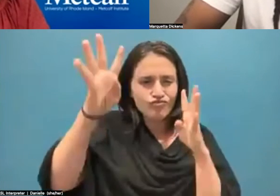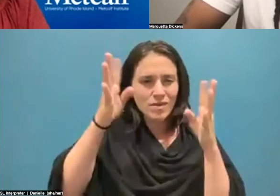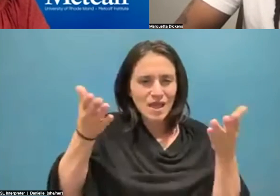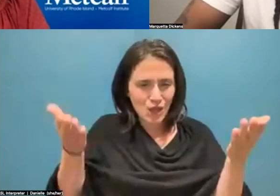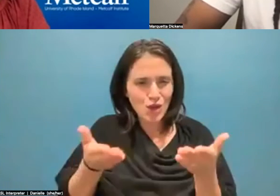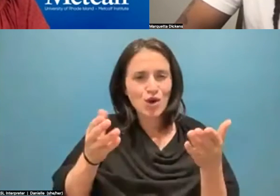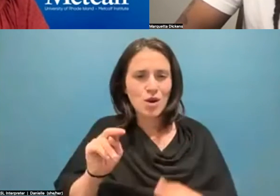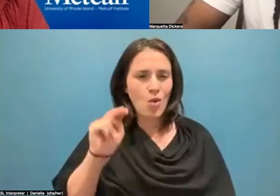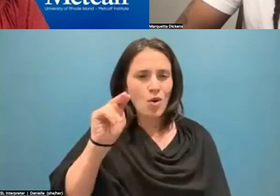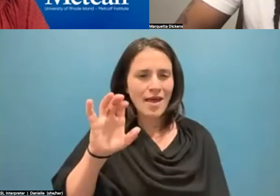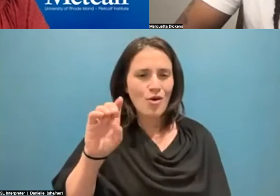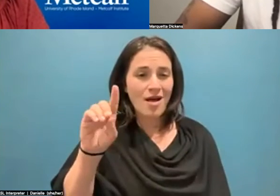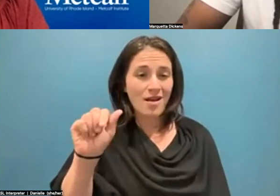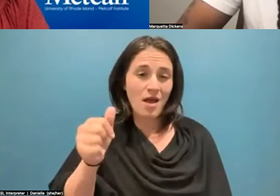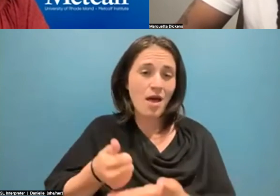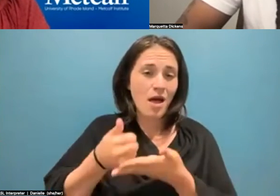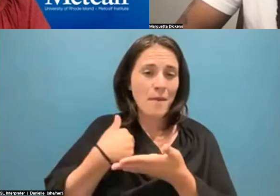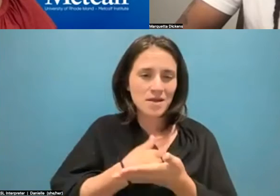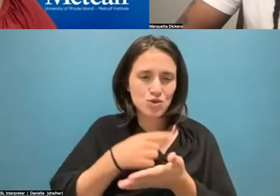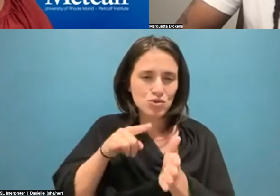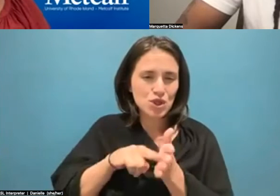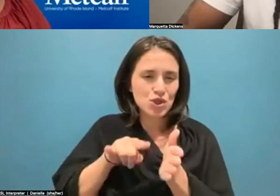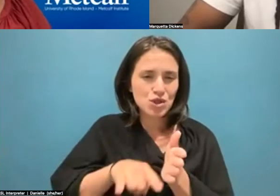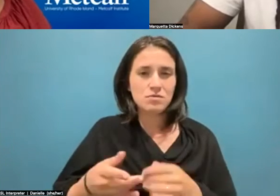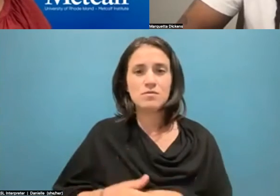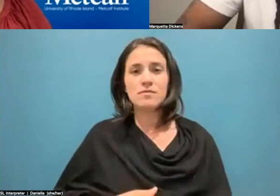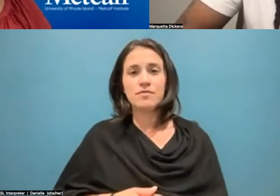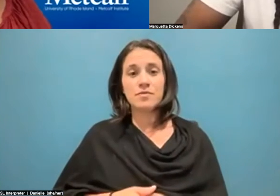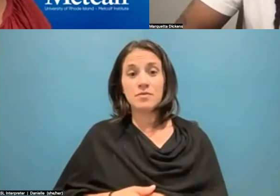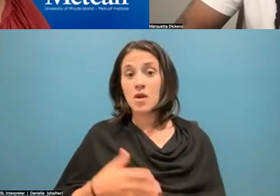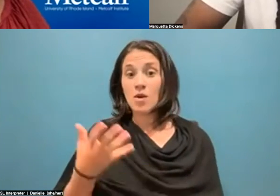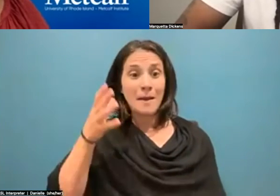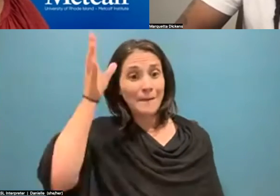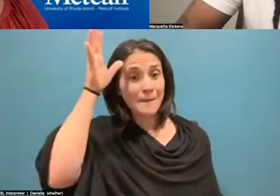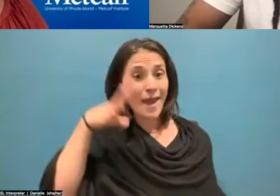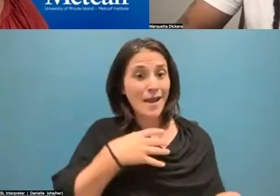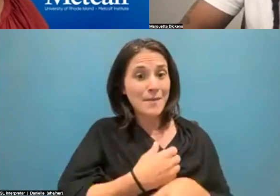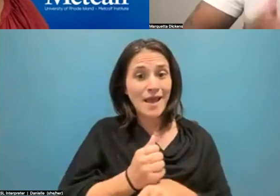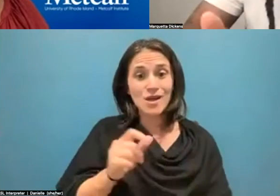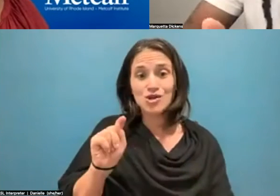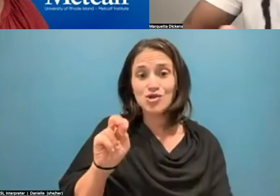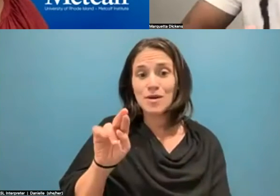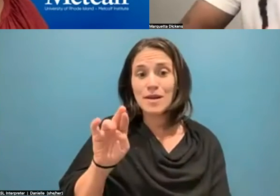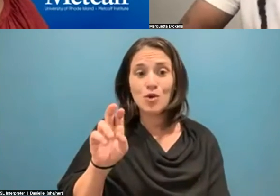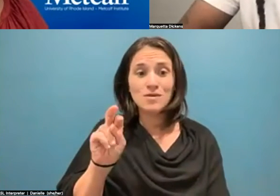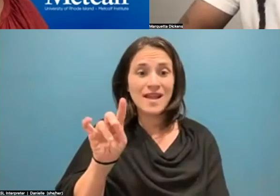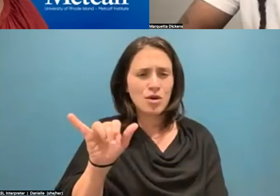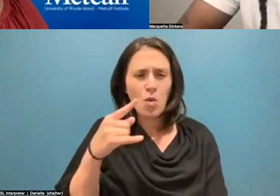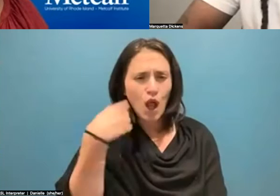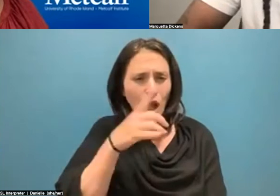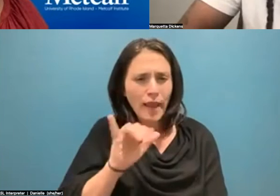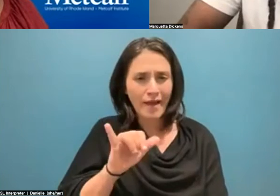with that, with that research. So, you know, what does it, man-made tributaries look like, which we know is a huge part based on Justin's,